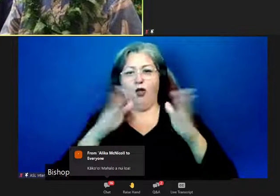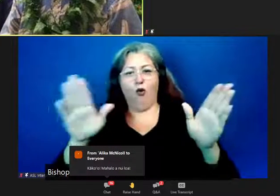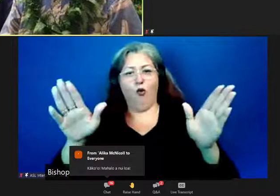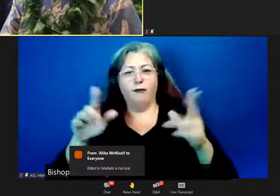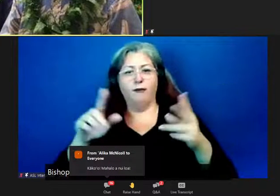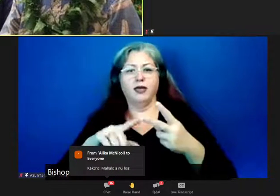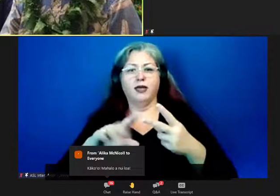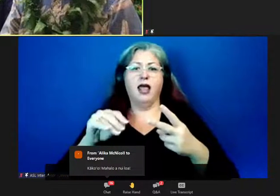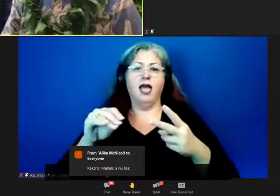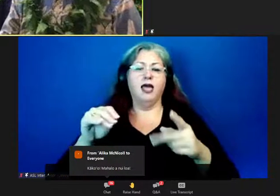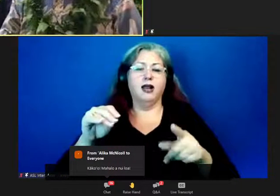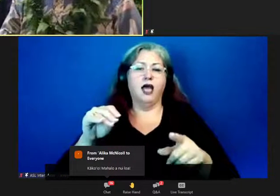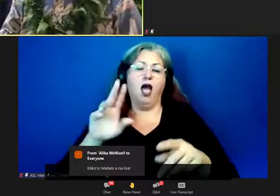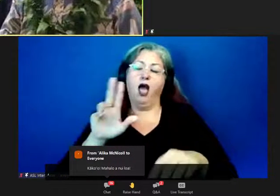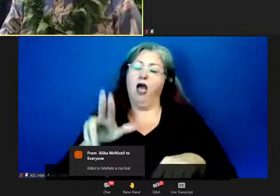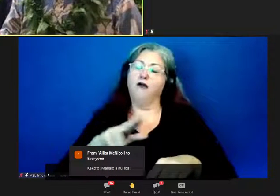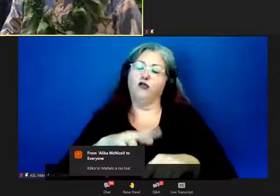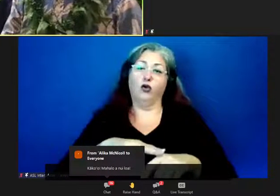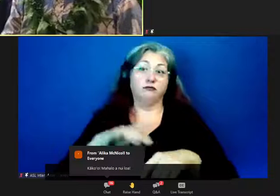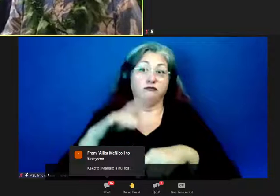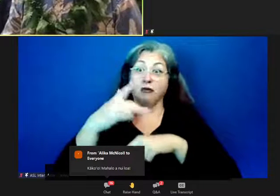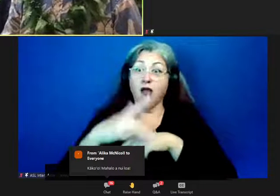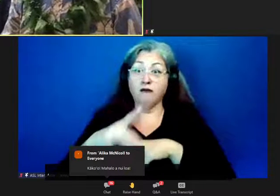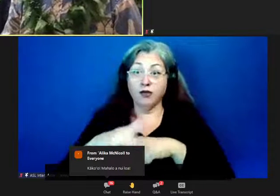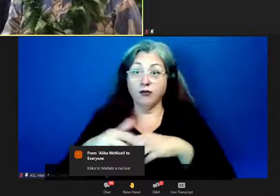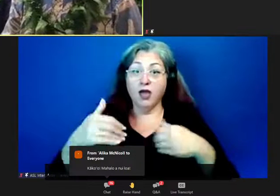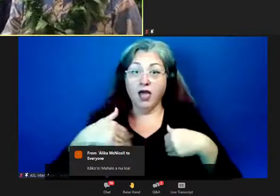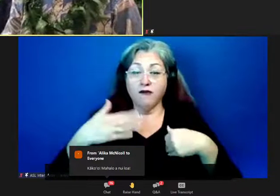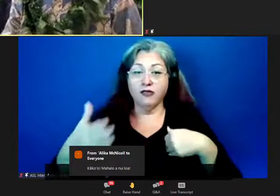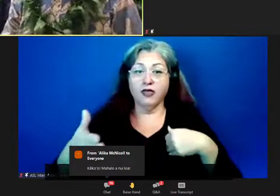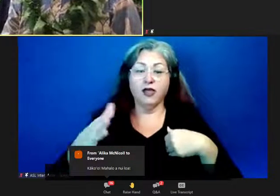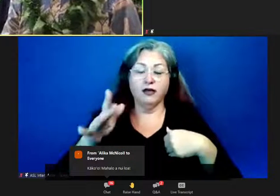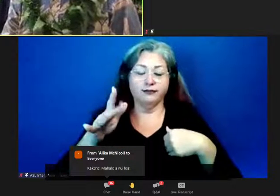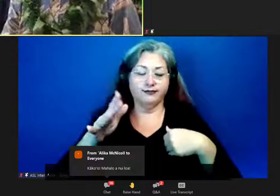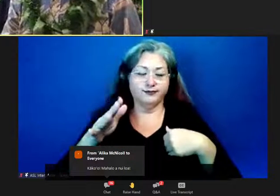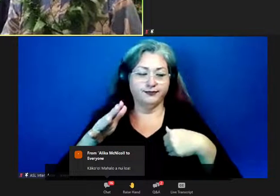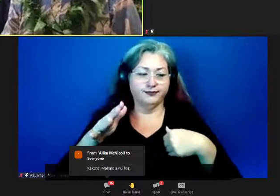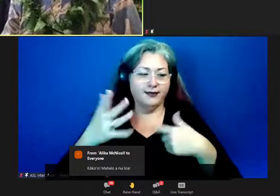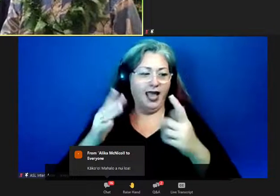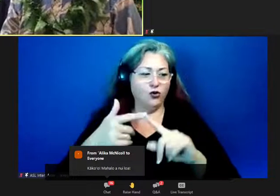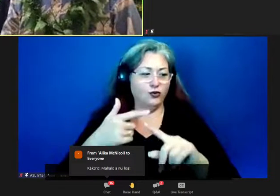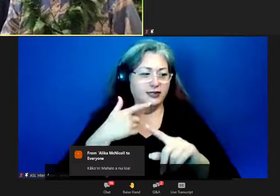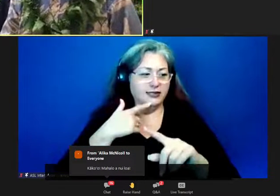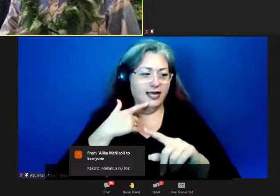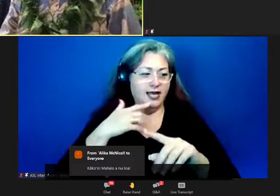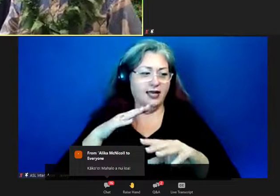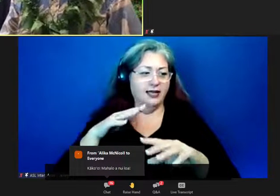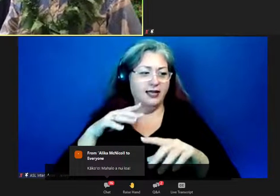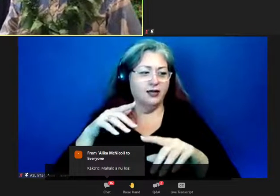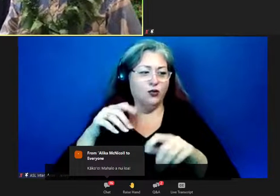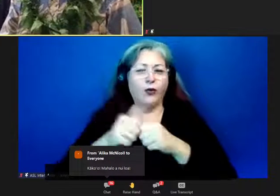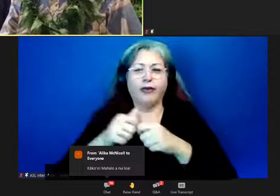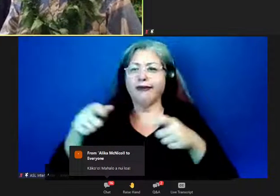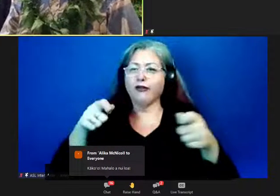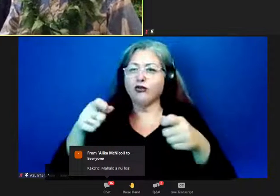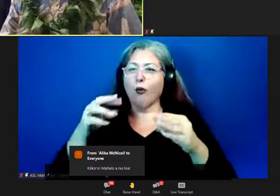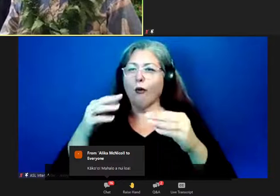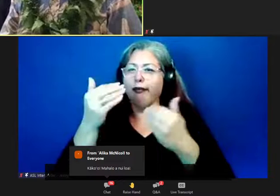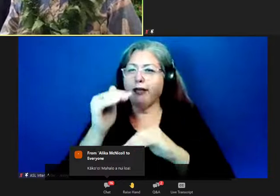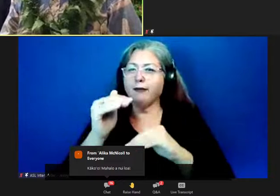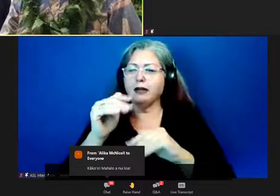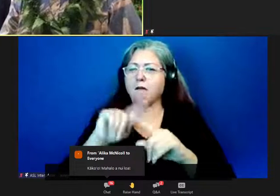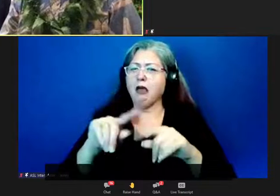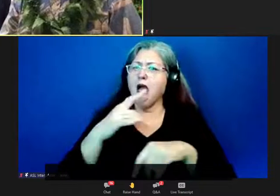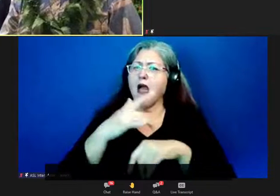and there, of course, it's available on a, how do you say, control basis or a limited basis, but it's